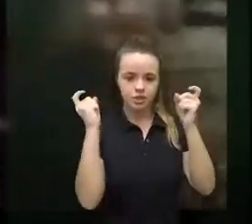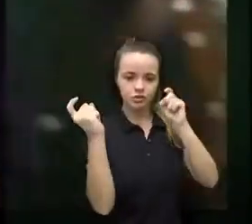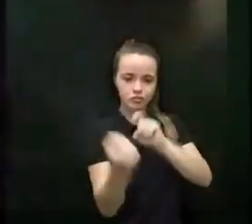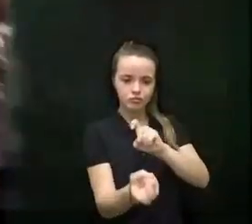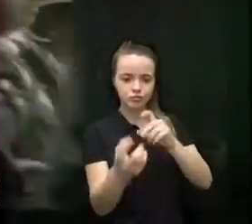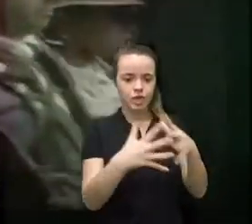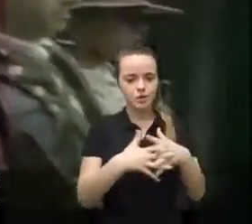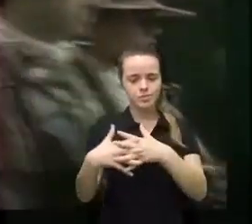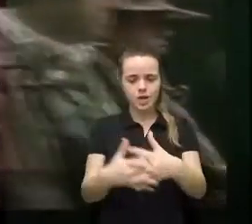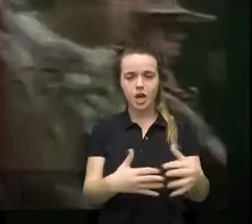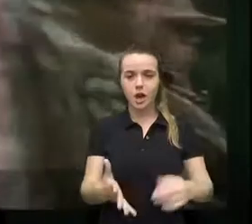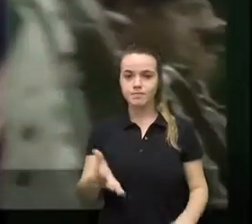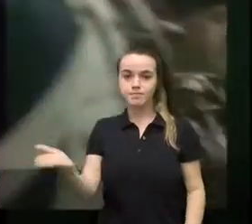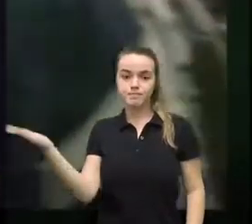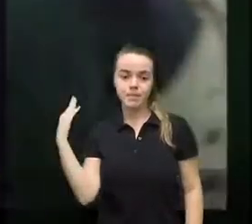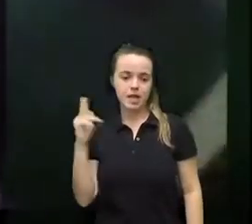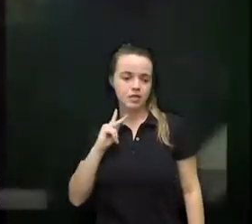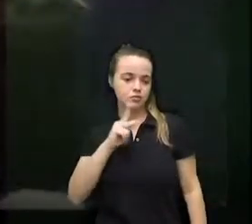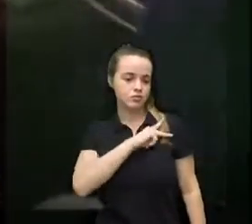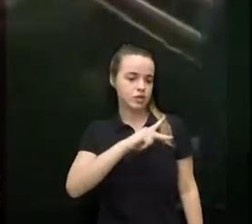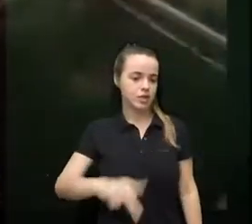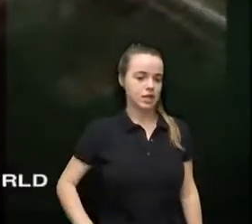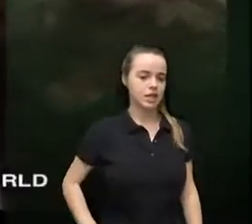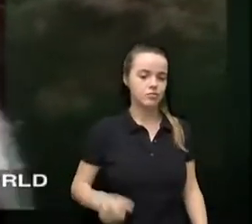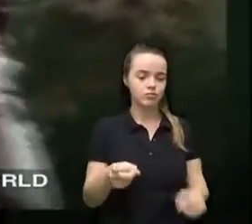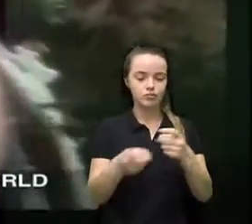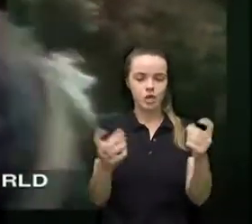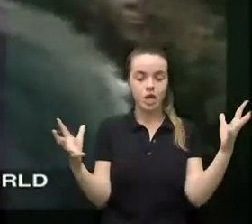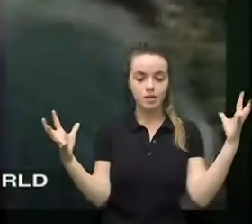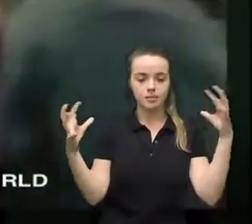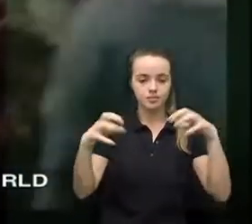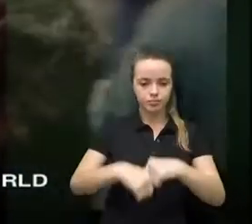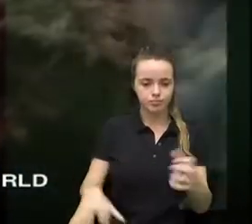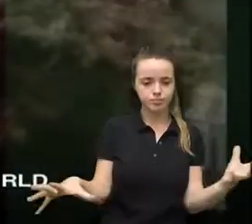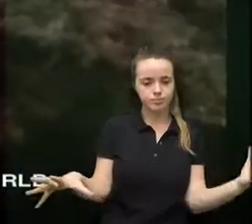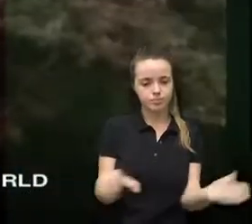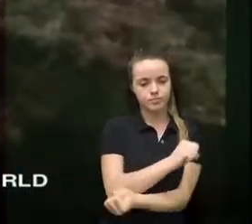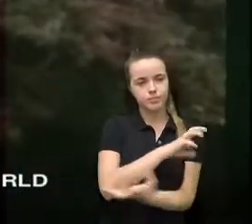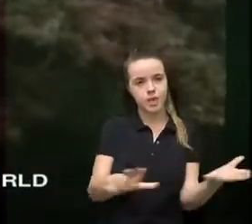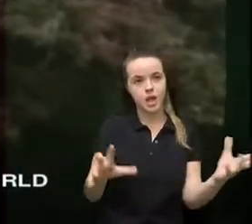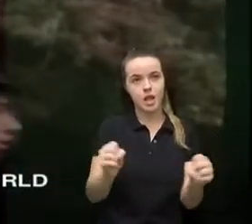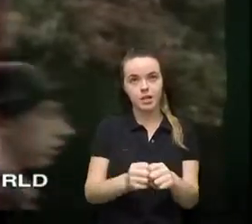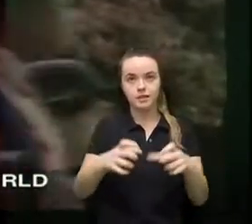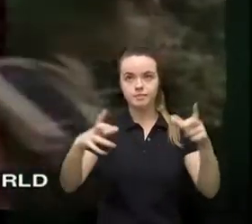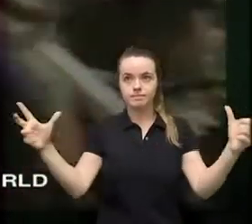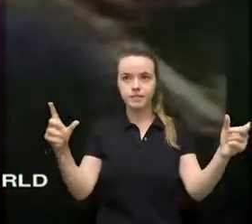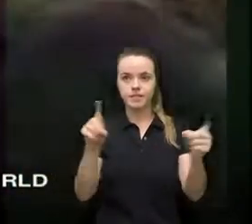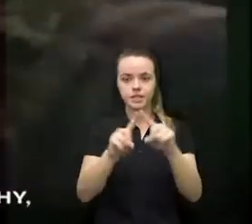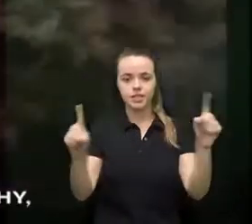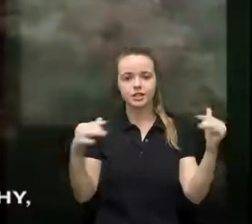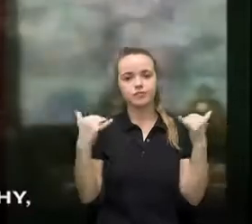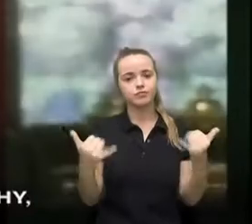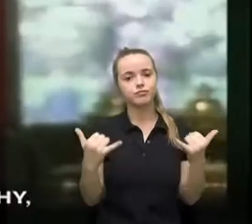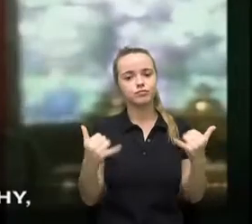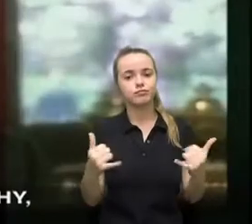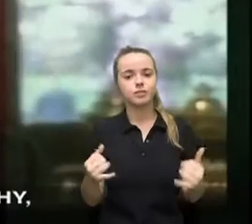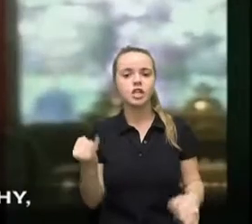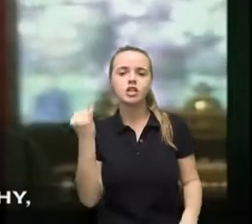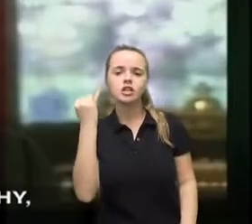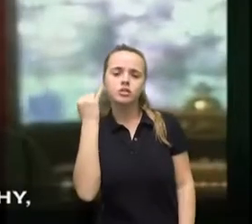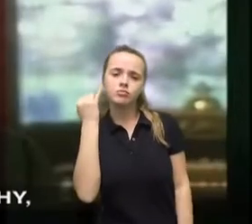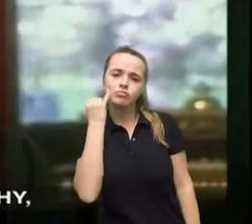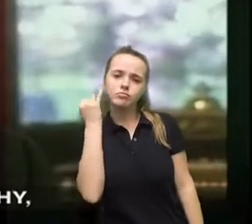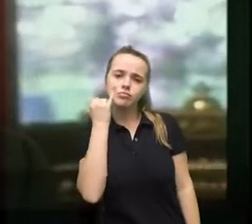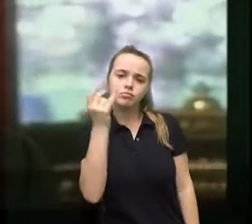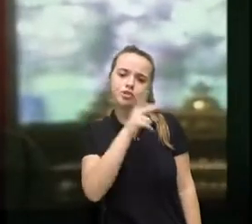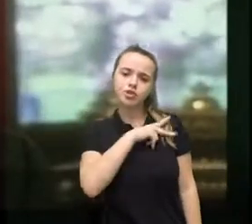the old hierarchies are breaking down gone is the colonial world of deference when you end